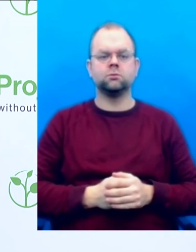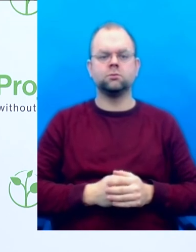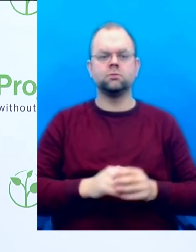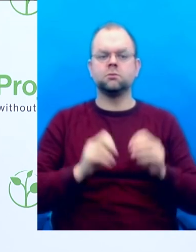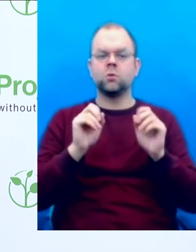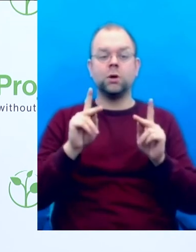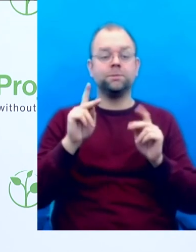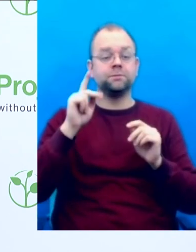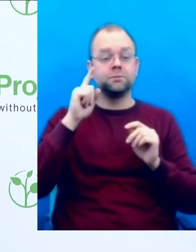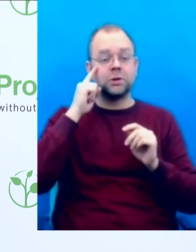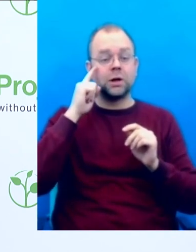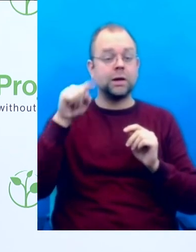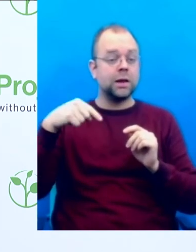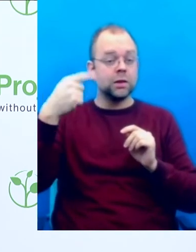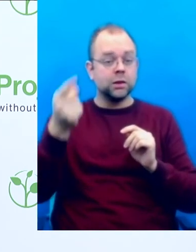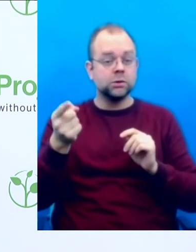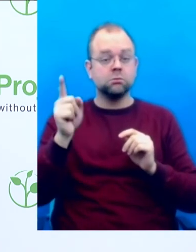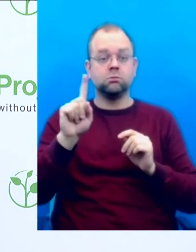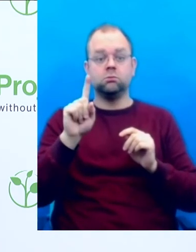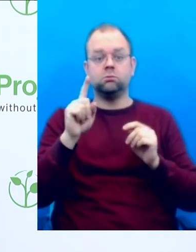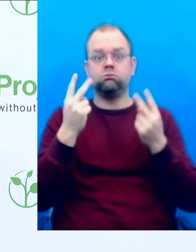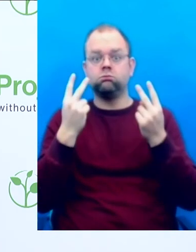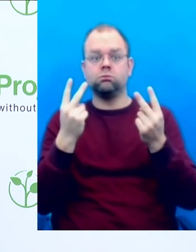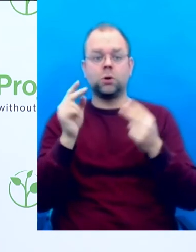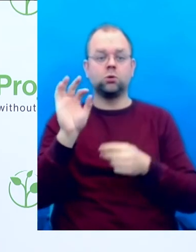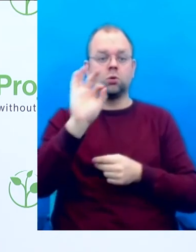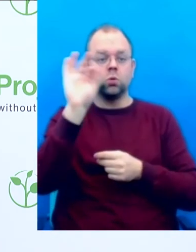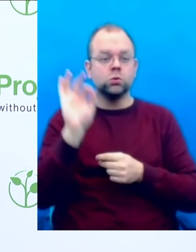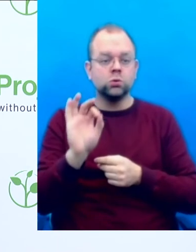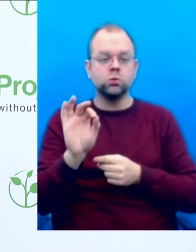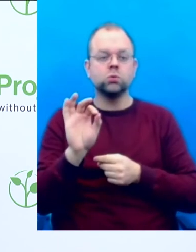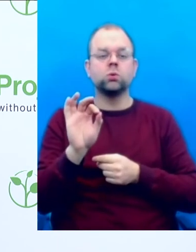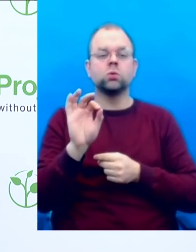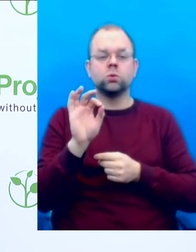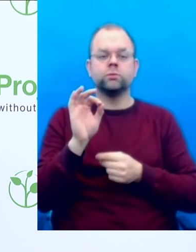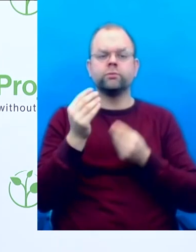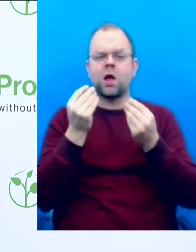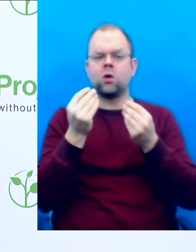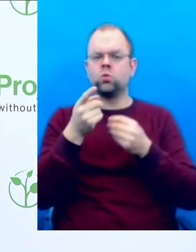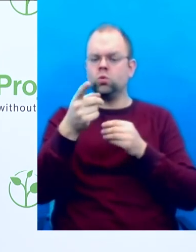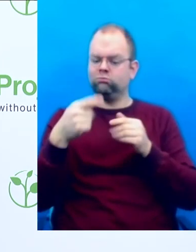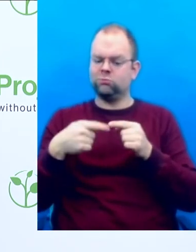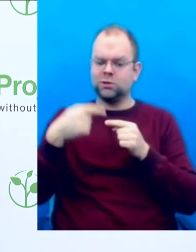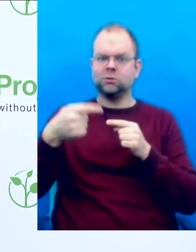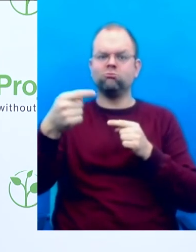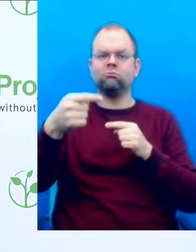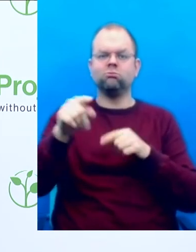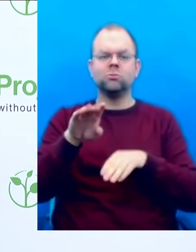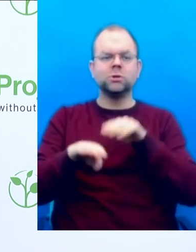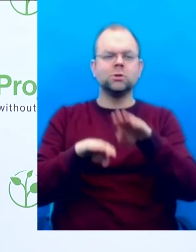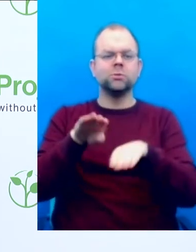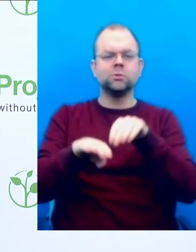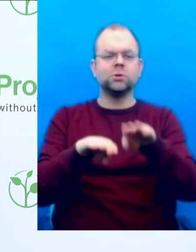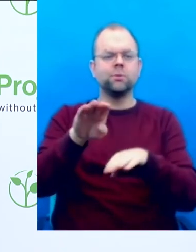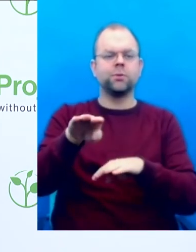next steps. So, you build a model that works in Switzerland and in Germany. You build an enormous technology base.